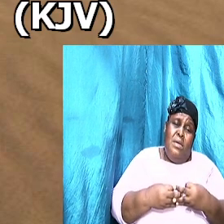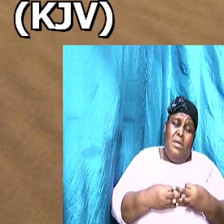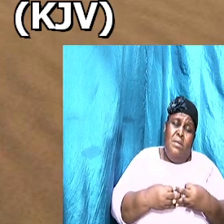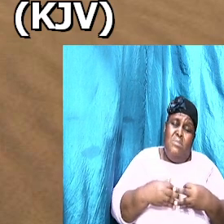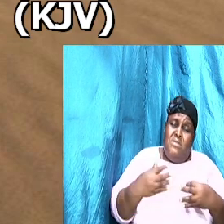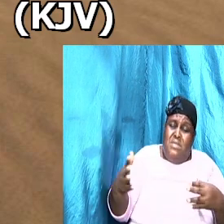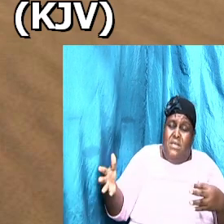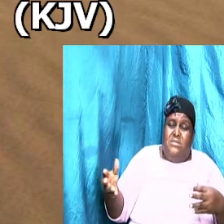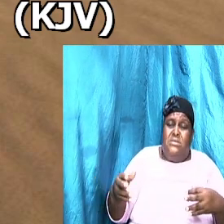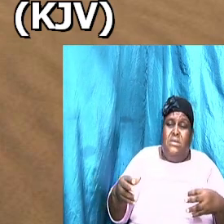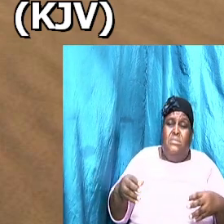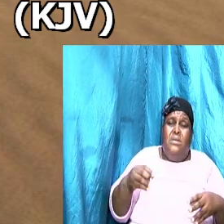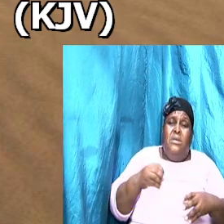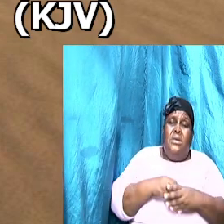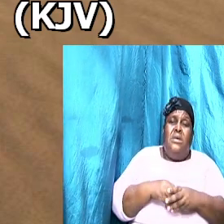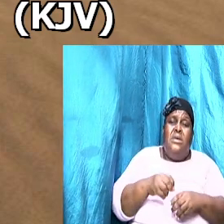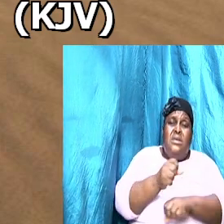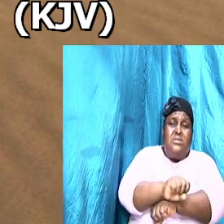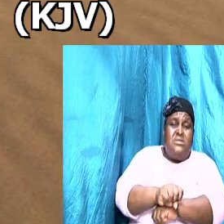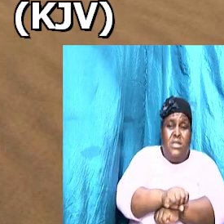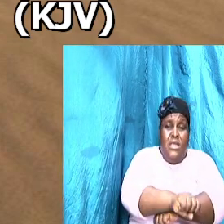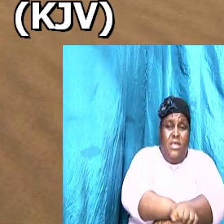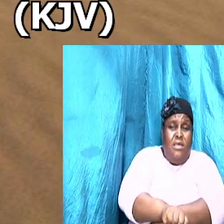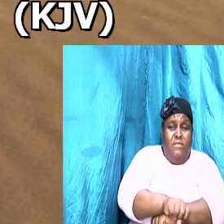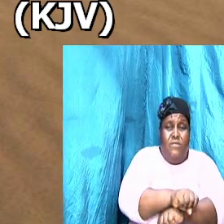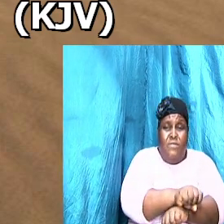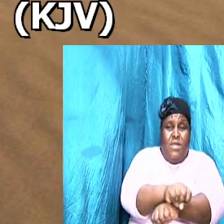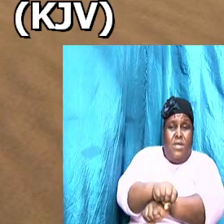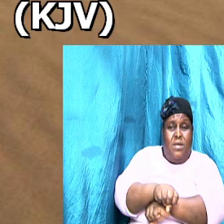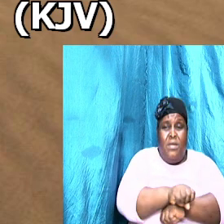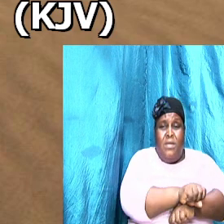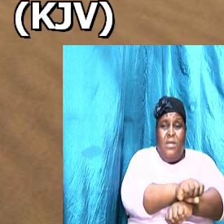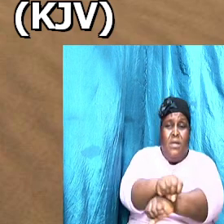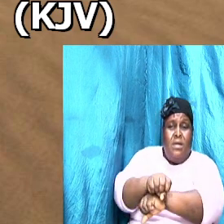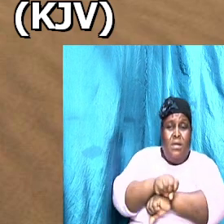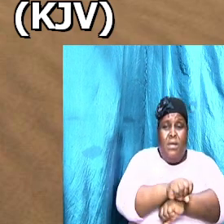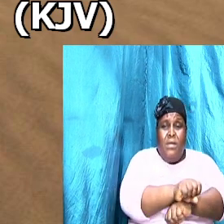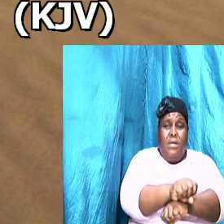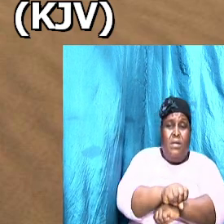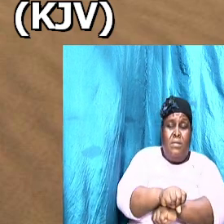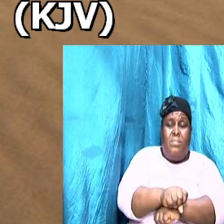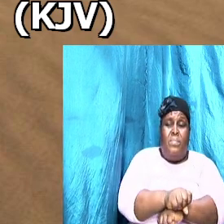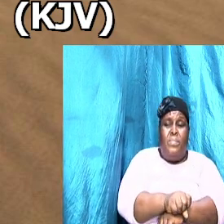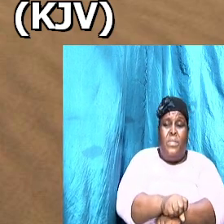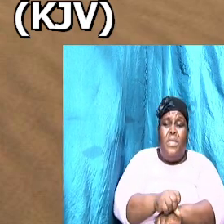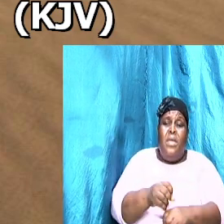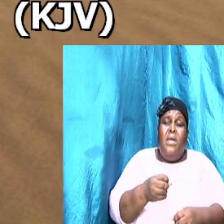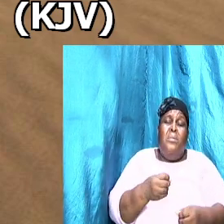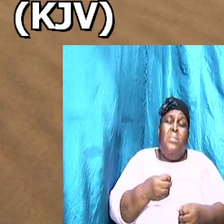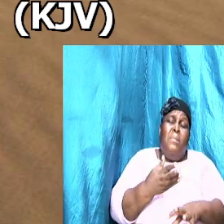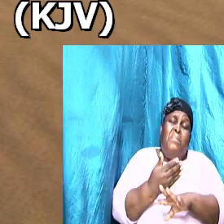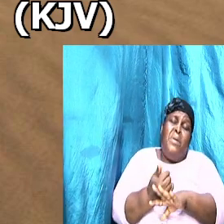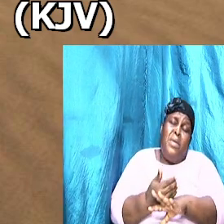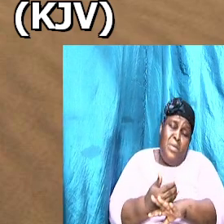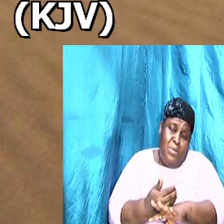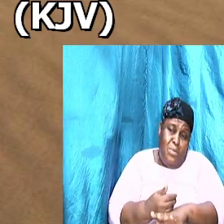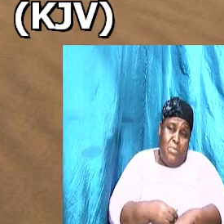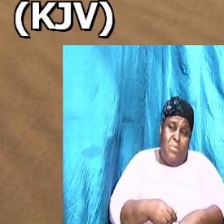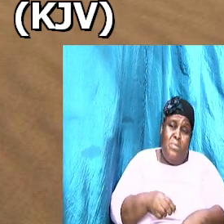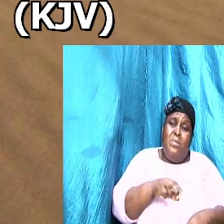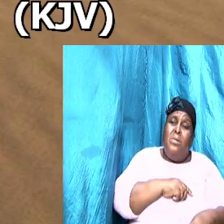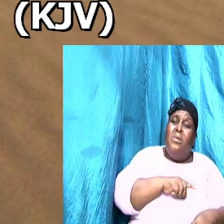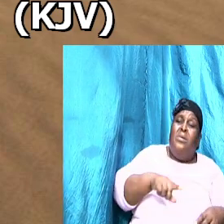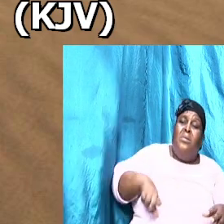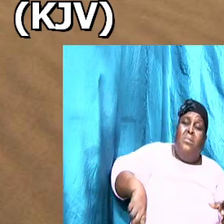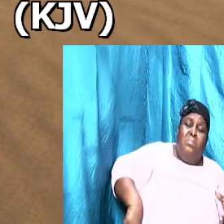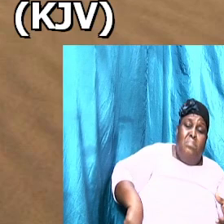wife. Please not sell me children who came from out of my land. I beg you, Lord. Just give me time and I will pay